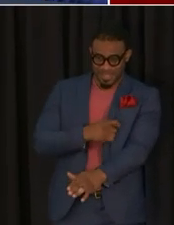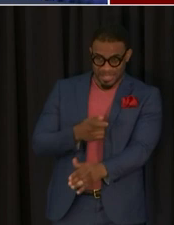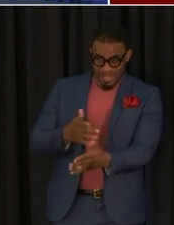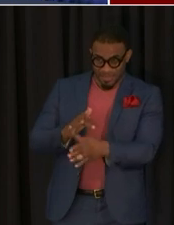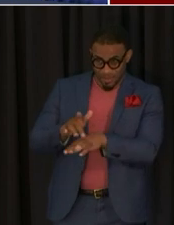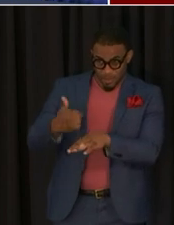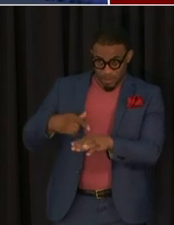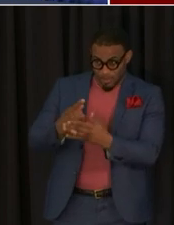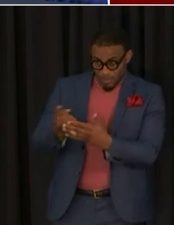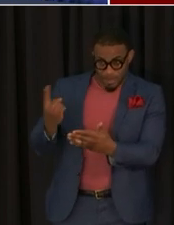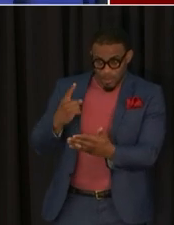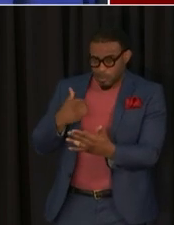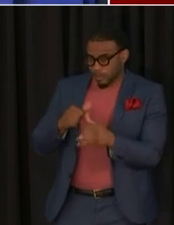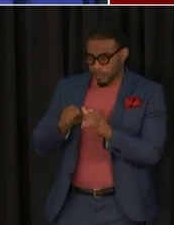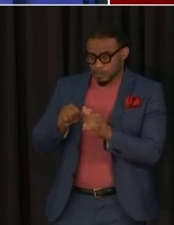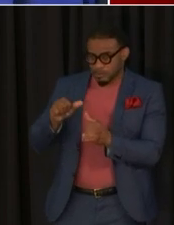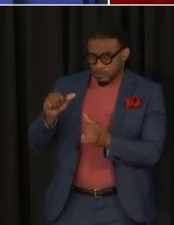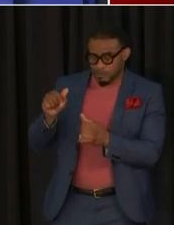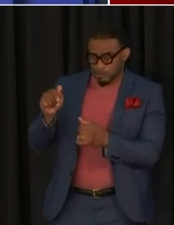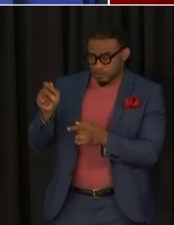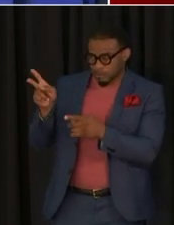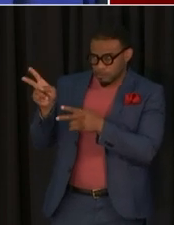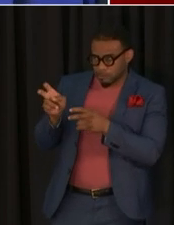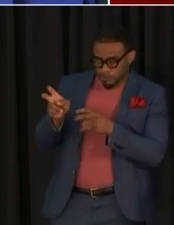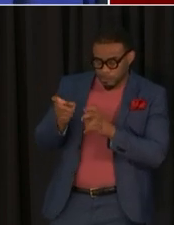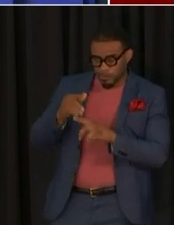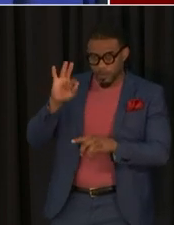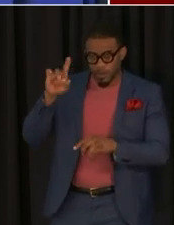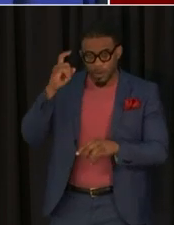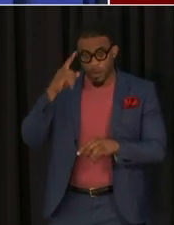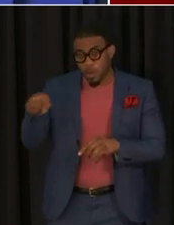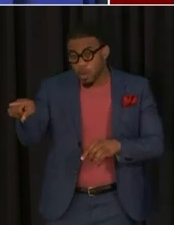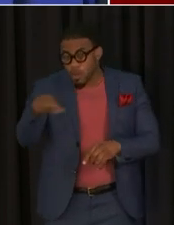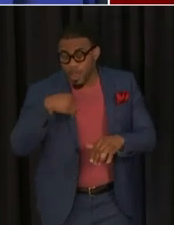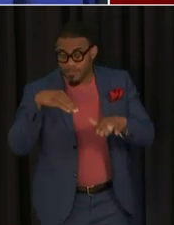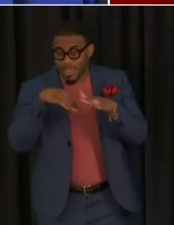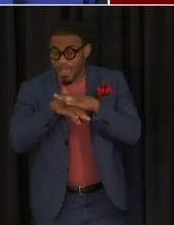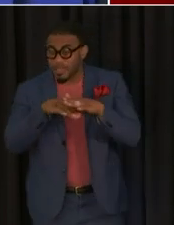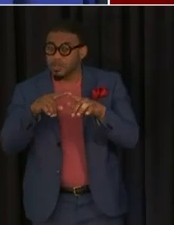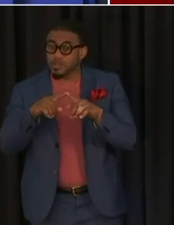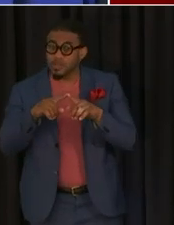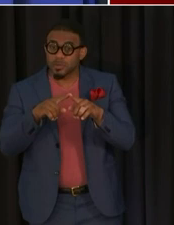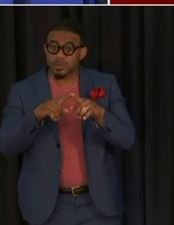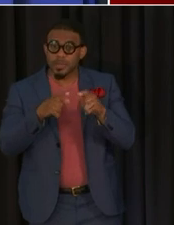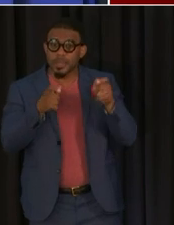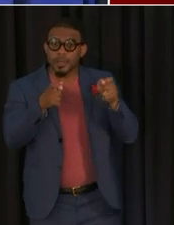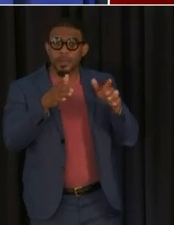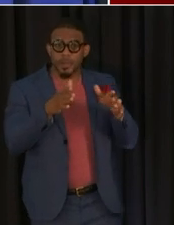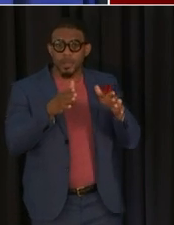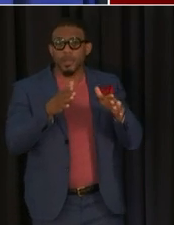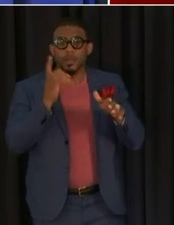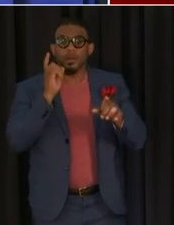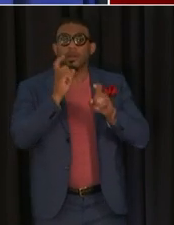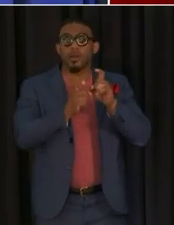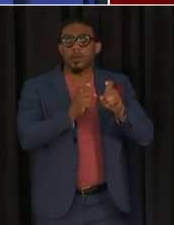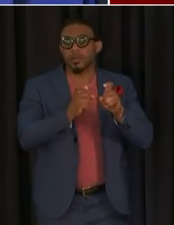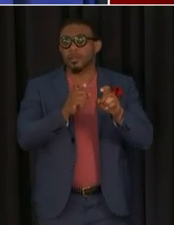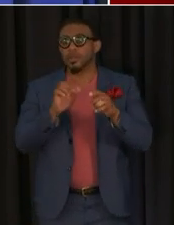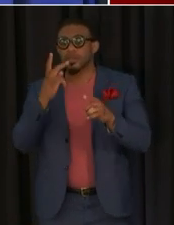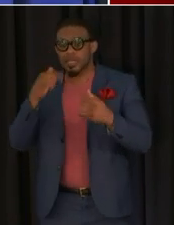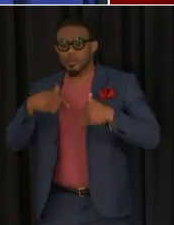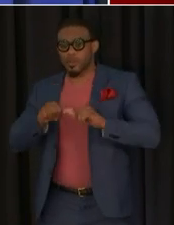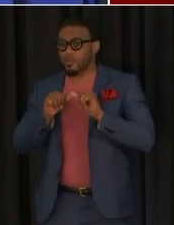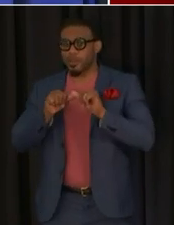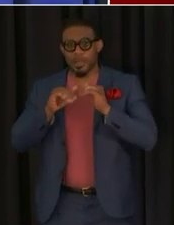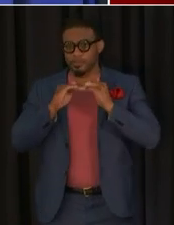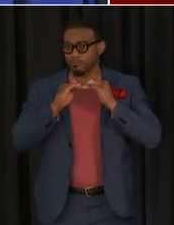available to us um and we'll continue to draw down vaccine uh you all have access to um administrations versus deliver and